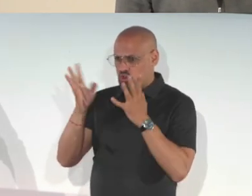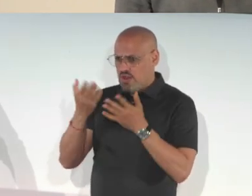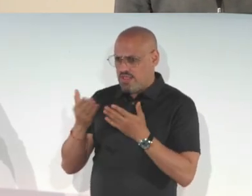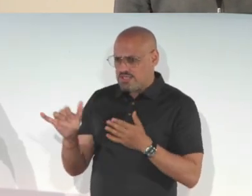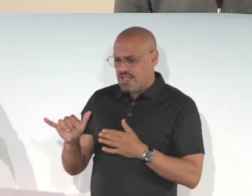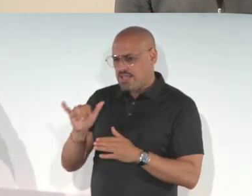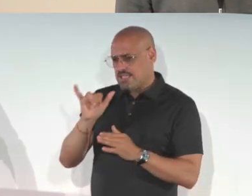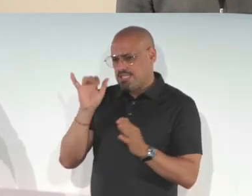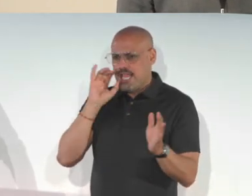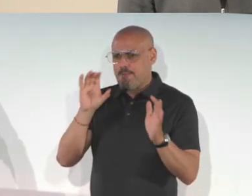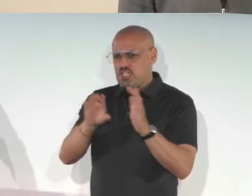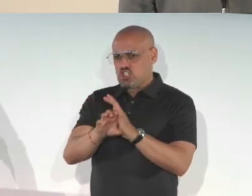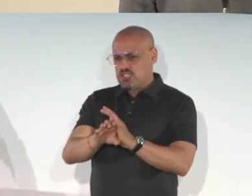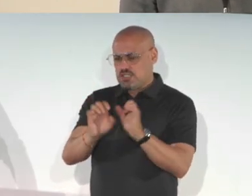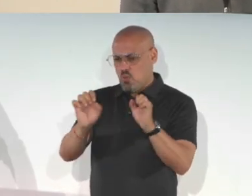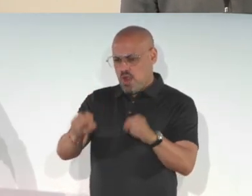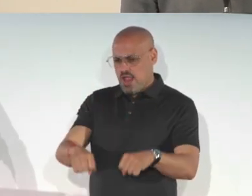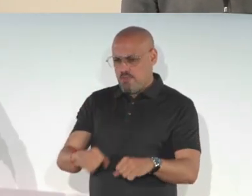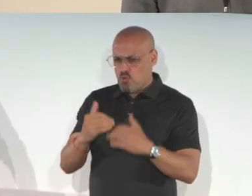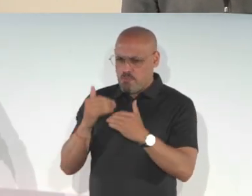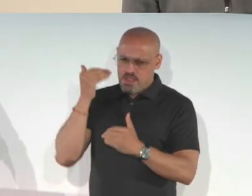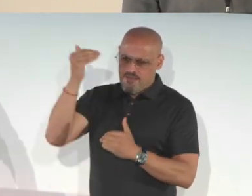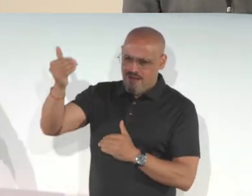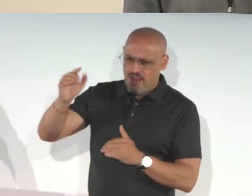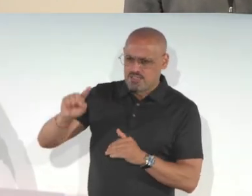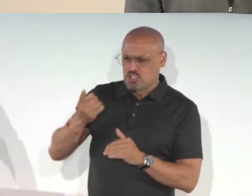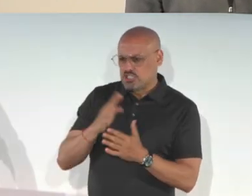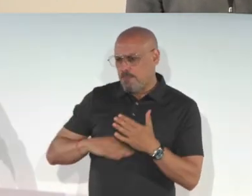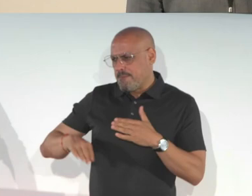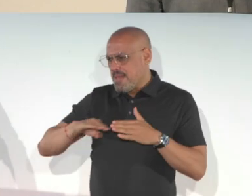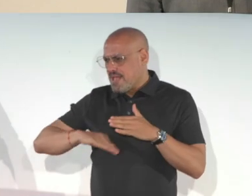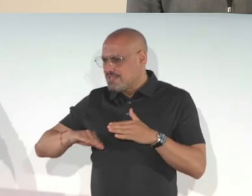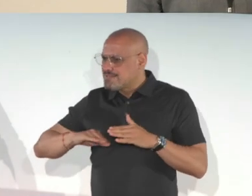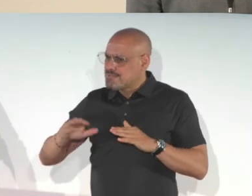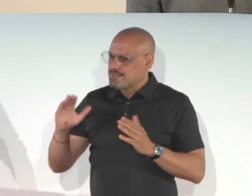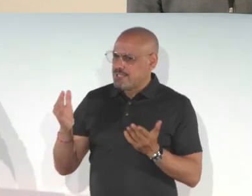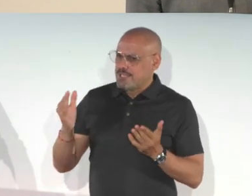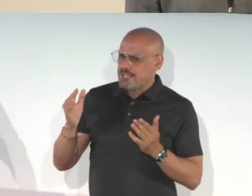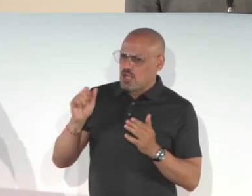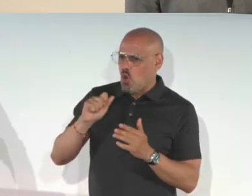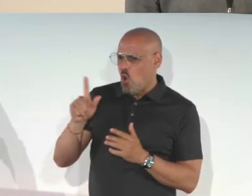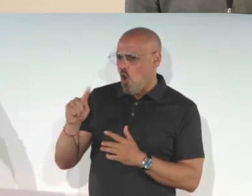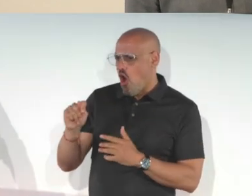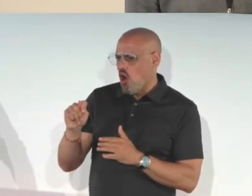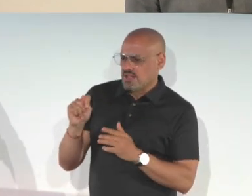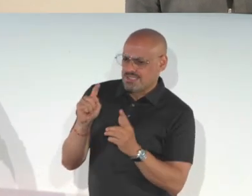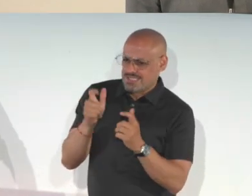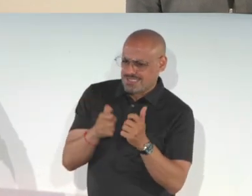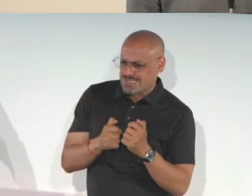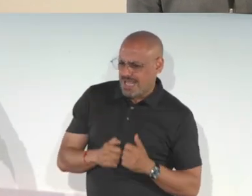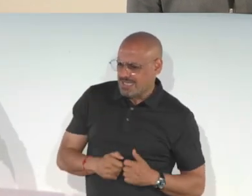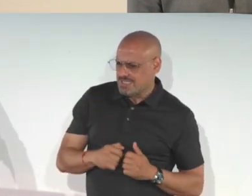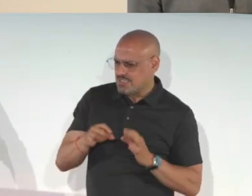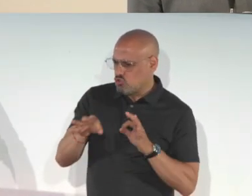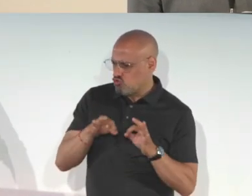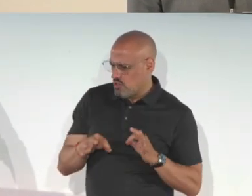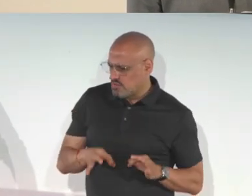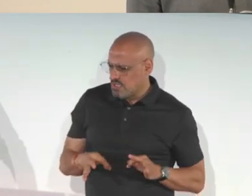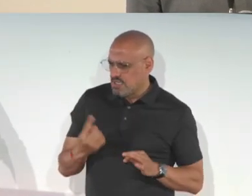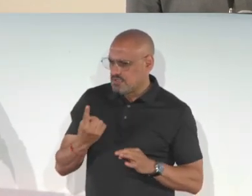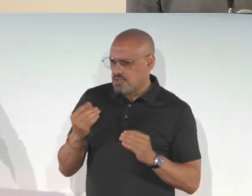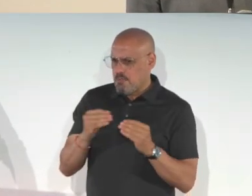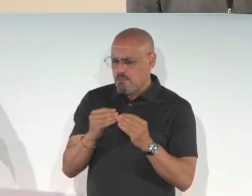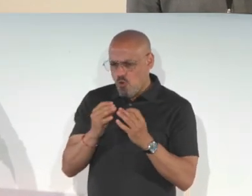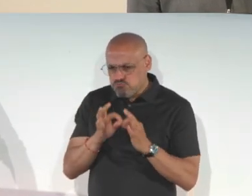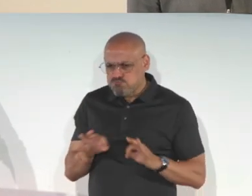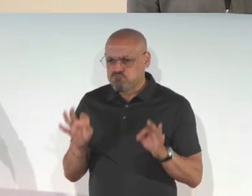them. The I think the hope and excitement the community is that these AI tools when they're generating things like images they'll be able to go beyond